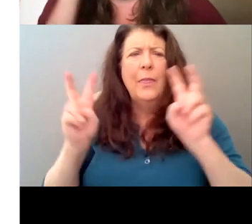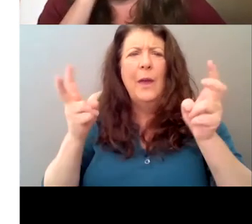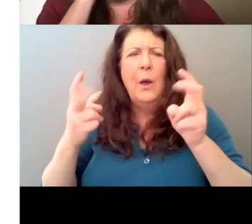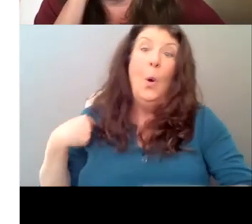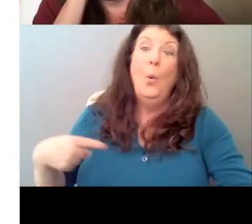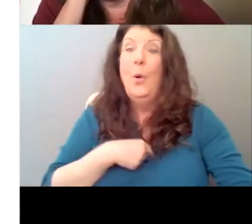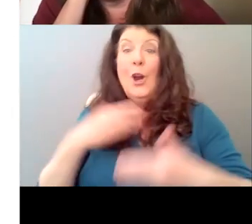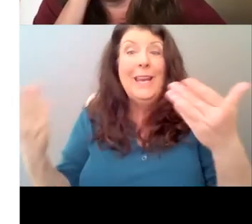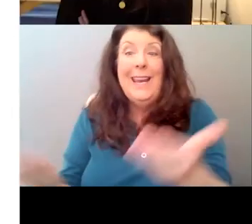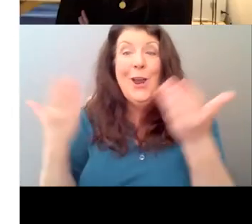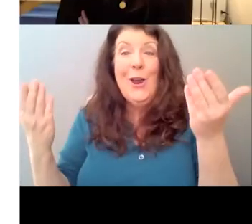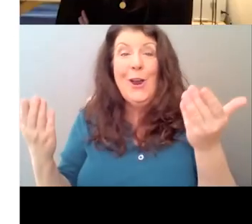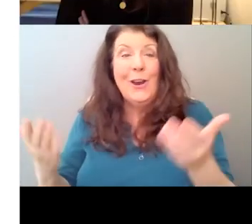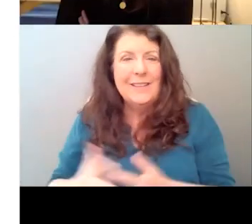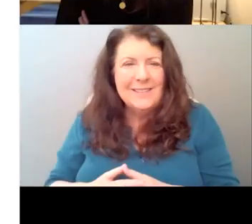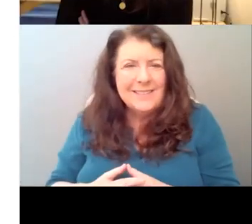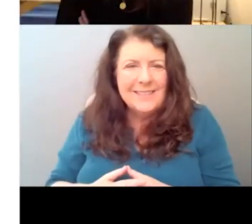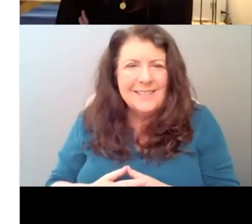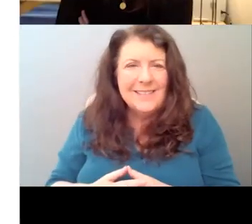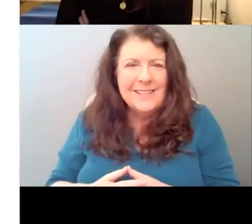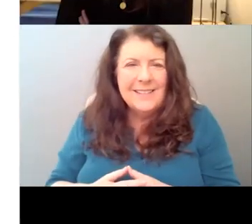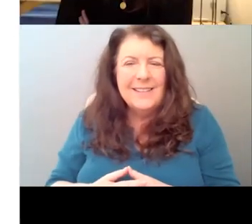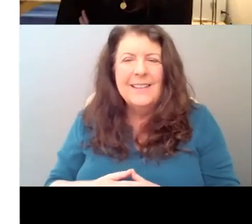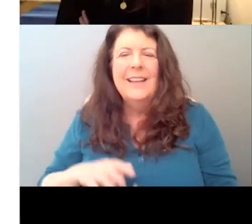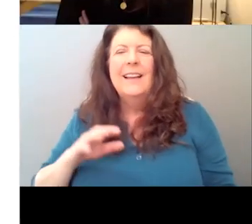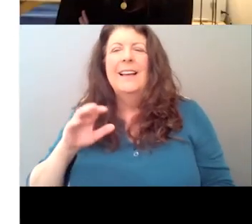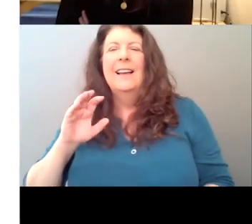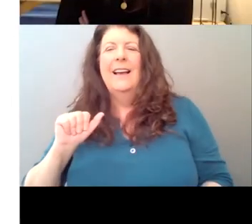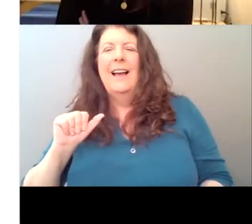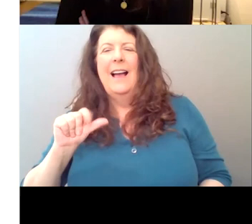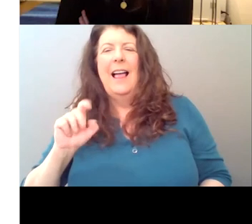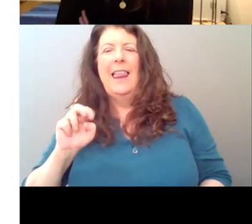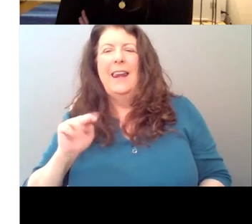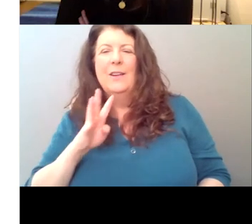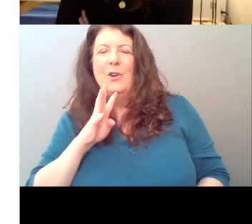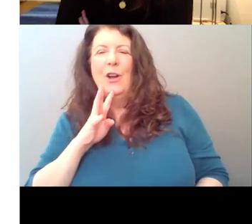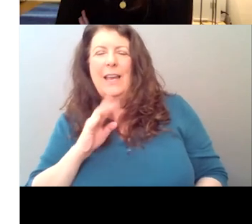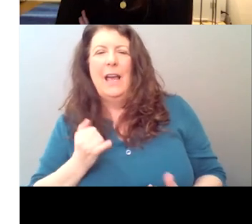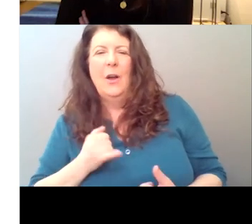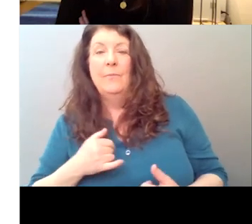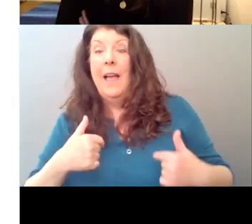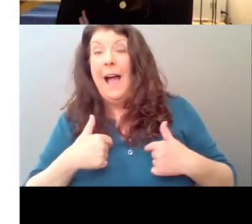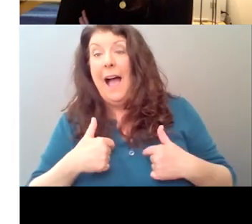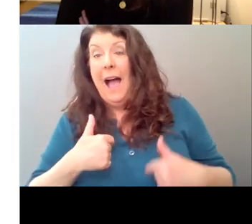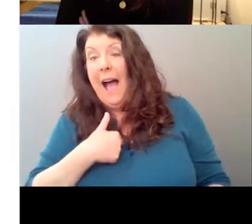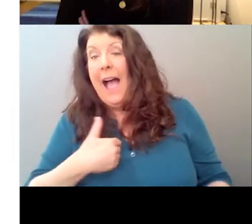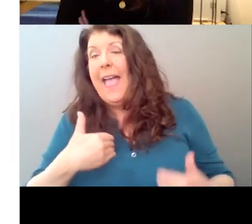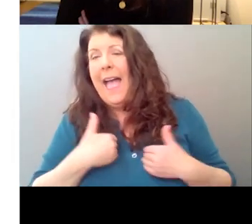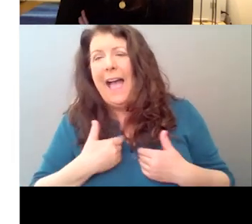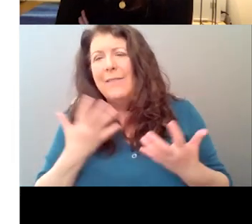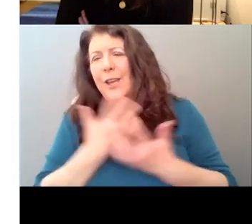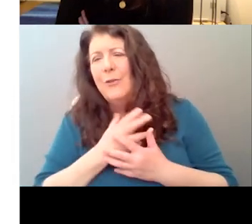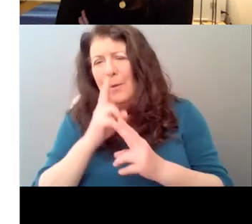Um, I mean, so I have the incredible honor of writing